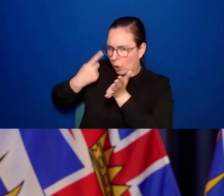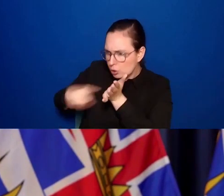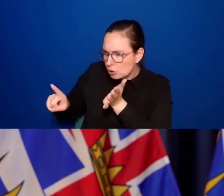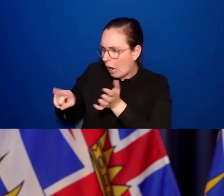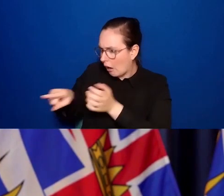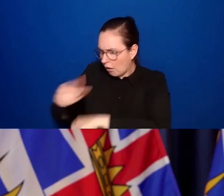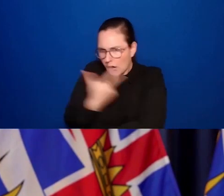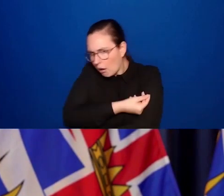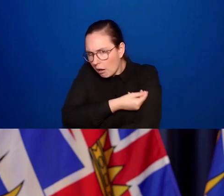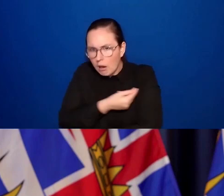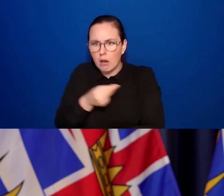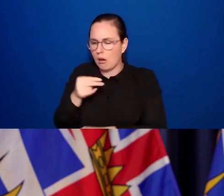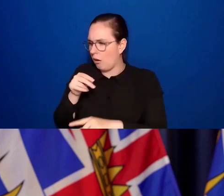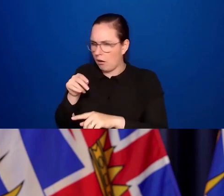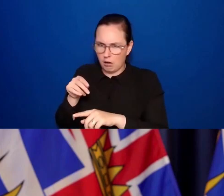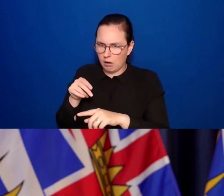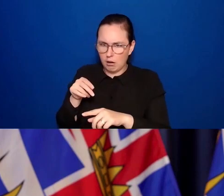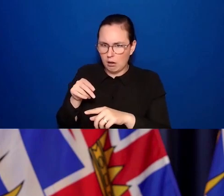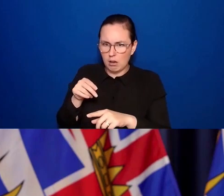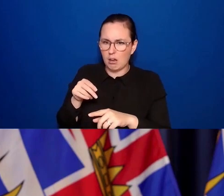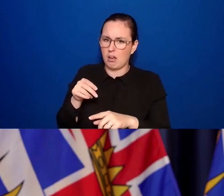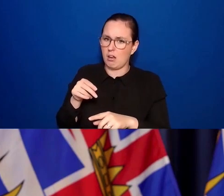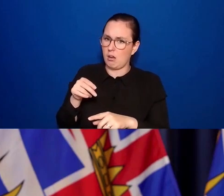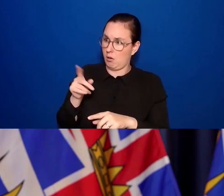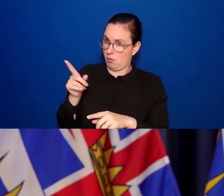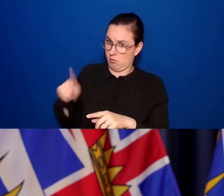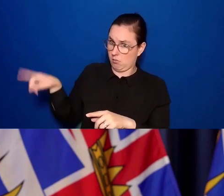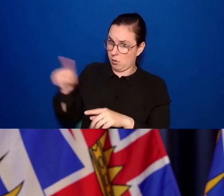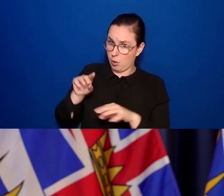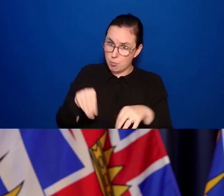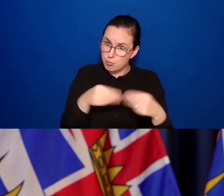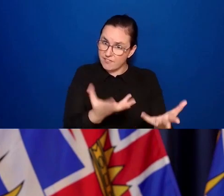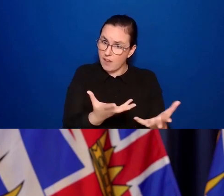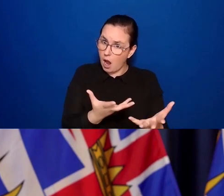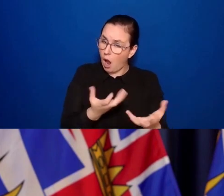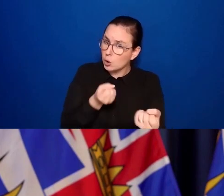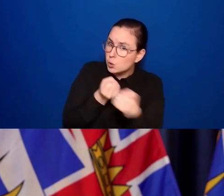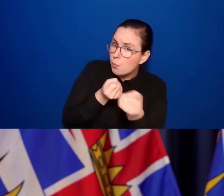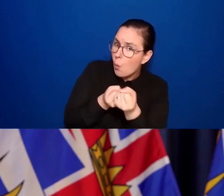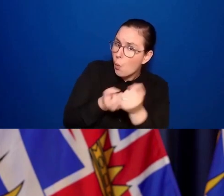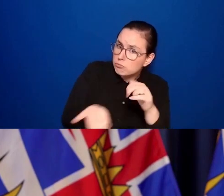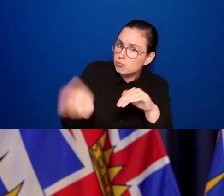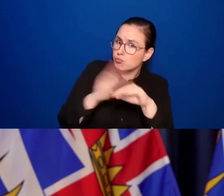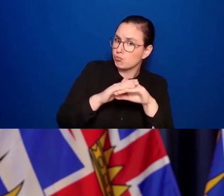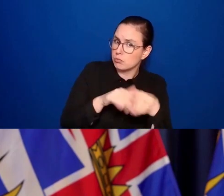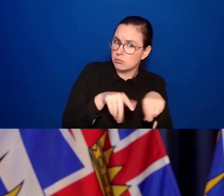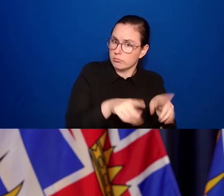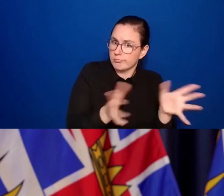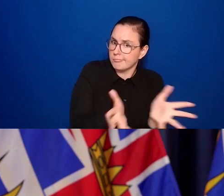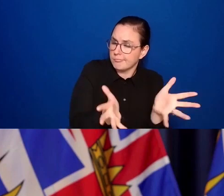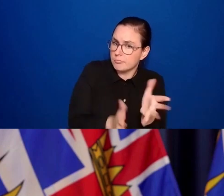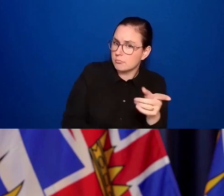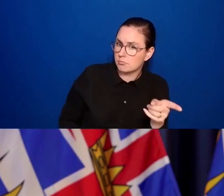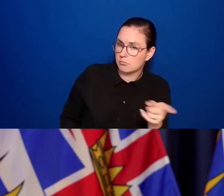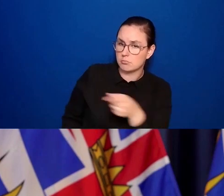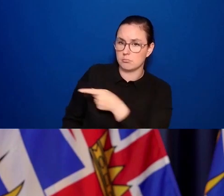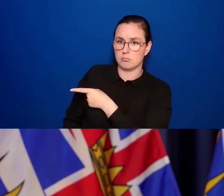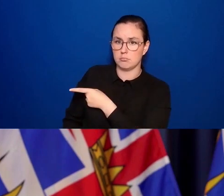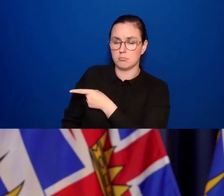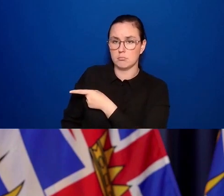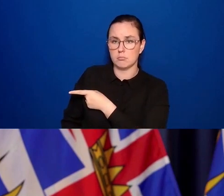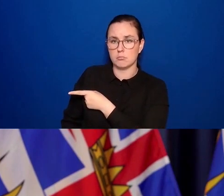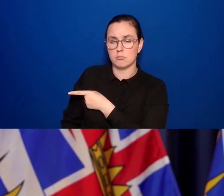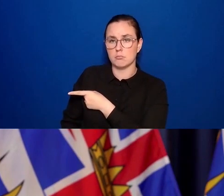there be additional support given to those working in restaurants being asked to enforce this? And does that additional